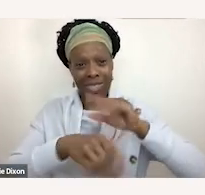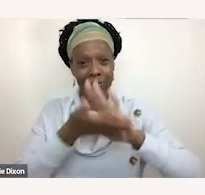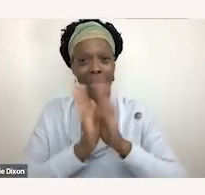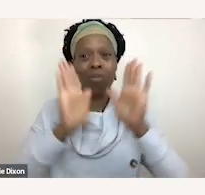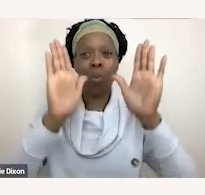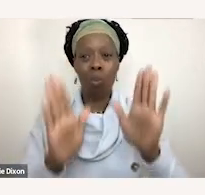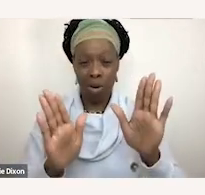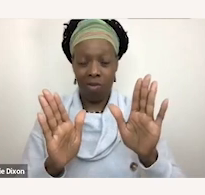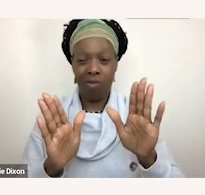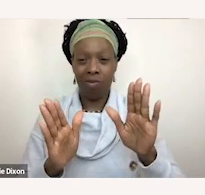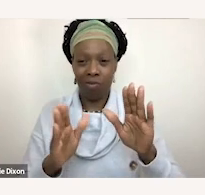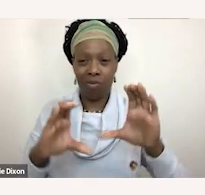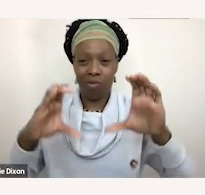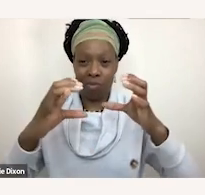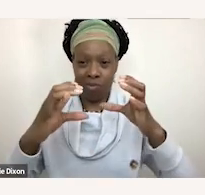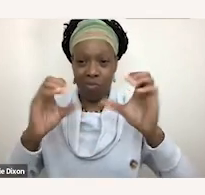could utilize